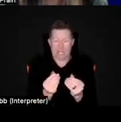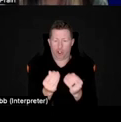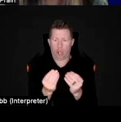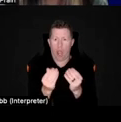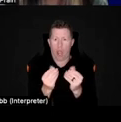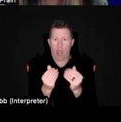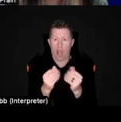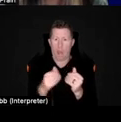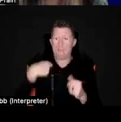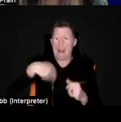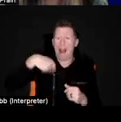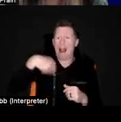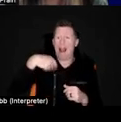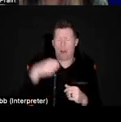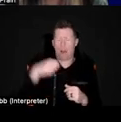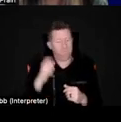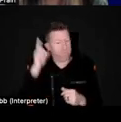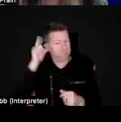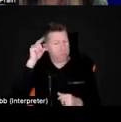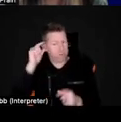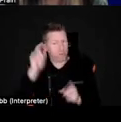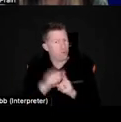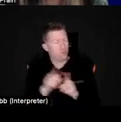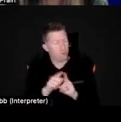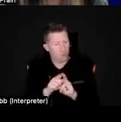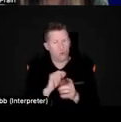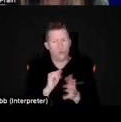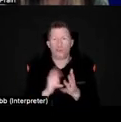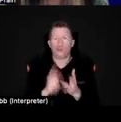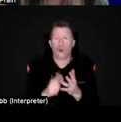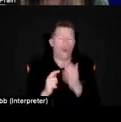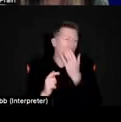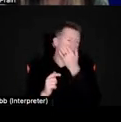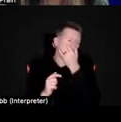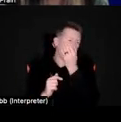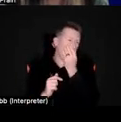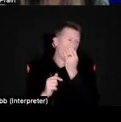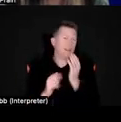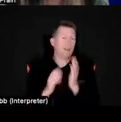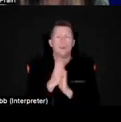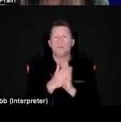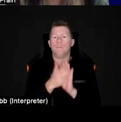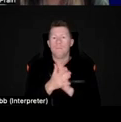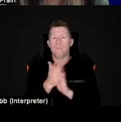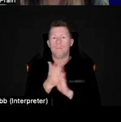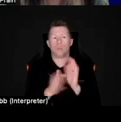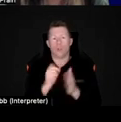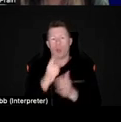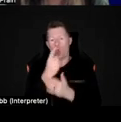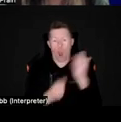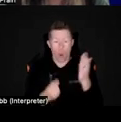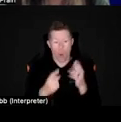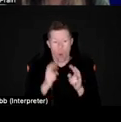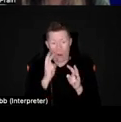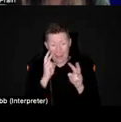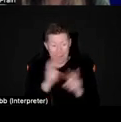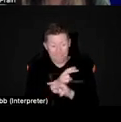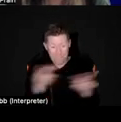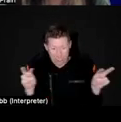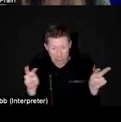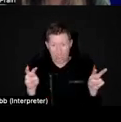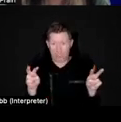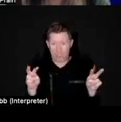bells have the sound. So what's really important again, is not necessarily to just look at vision in isolation. Um,